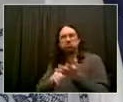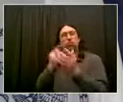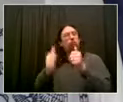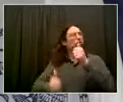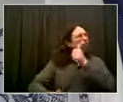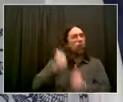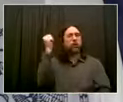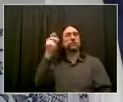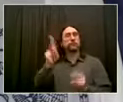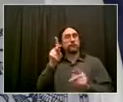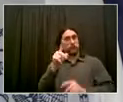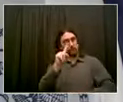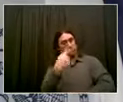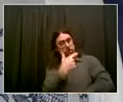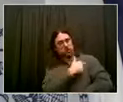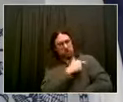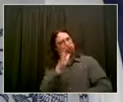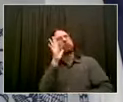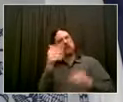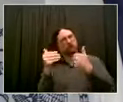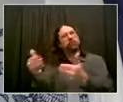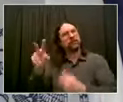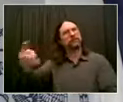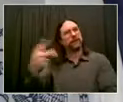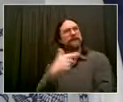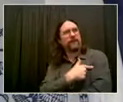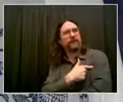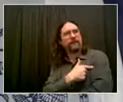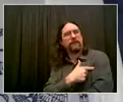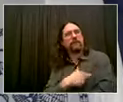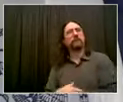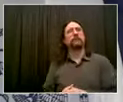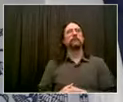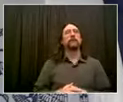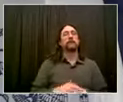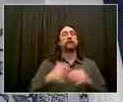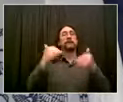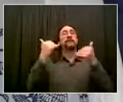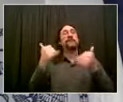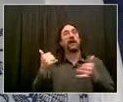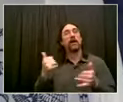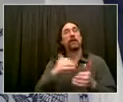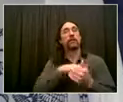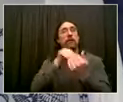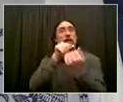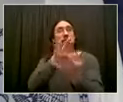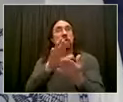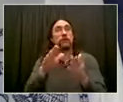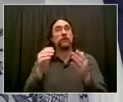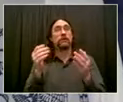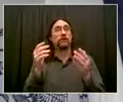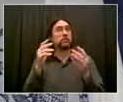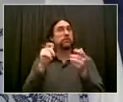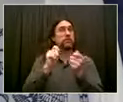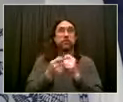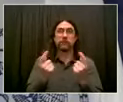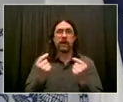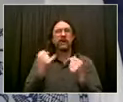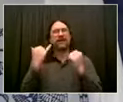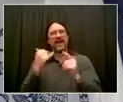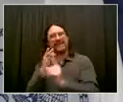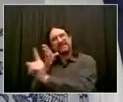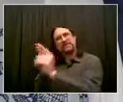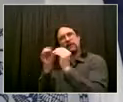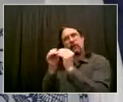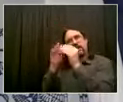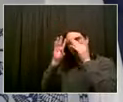consistently to their patients. You know, let's face it. No voice is more important to people than the doctor they trust. For a parent, the